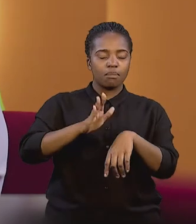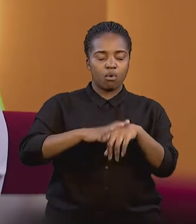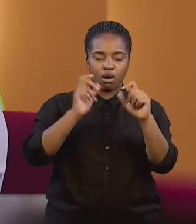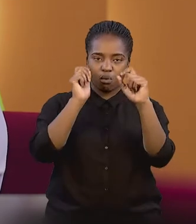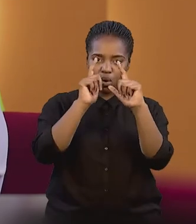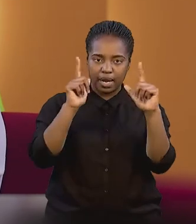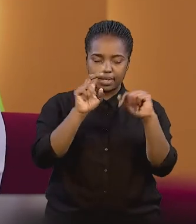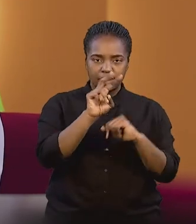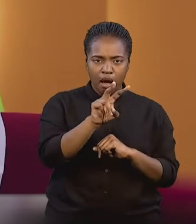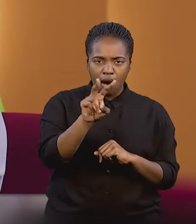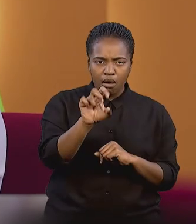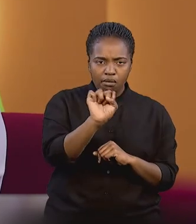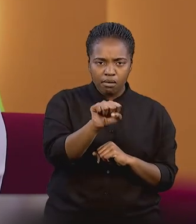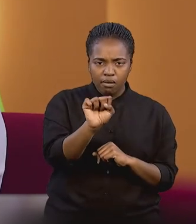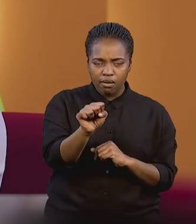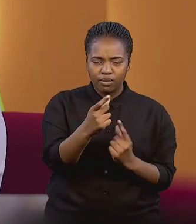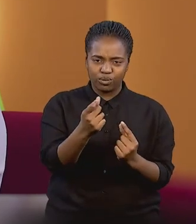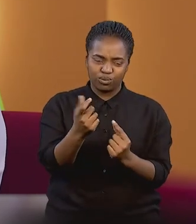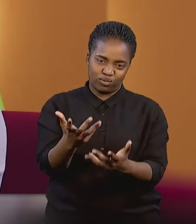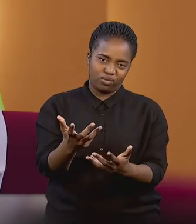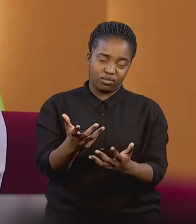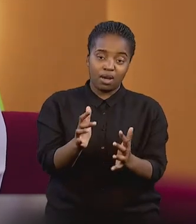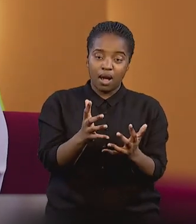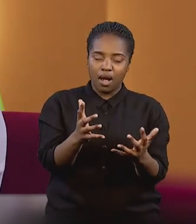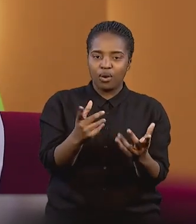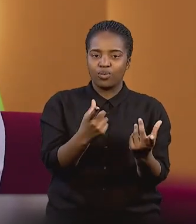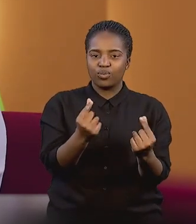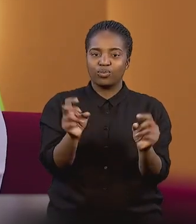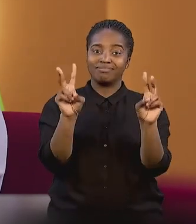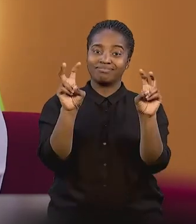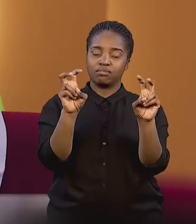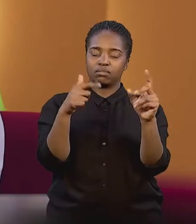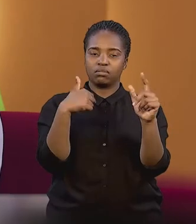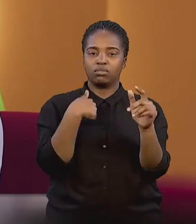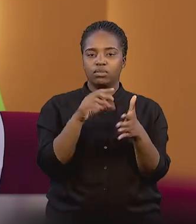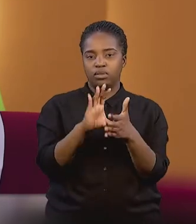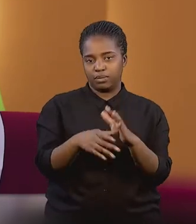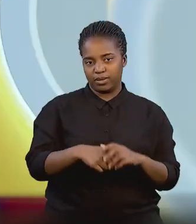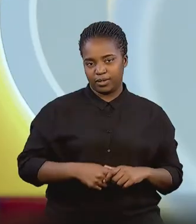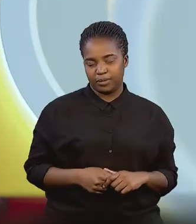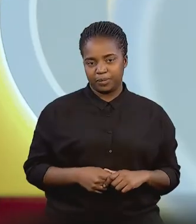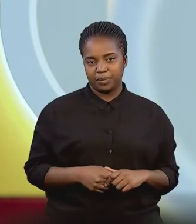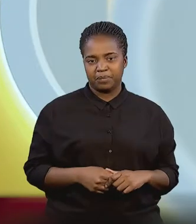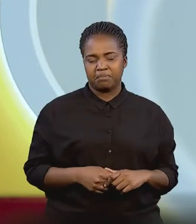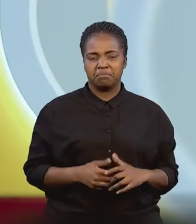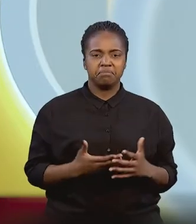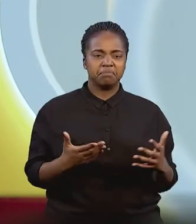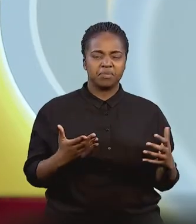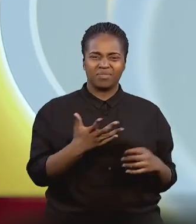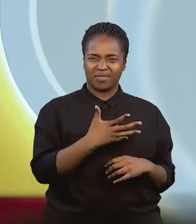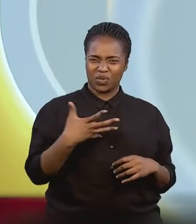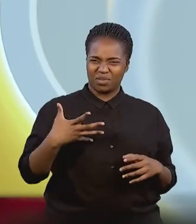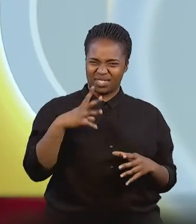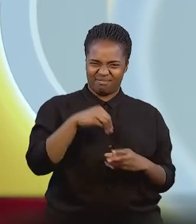to see what can be done by the so-called people with a disability. I don't see a lot of female